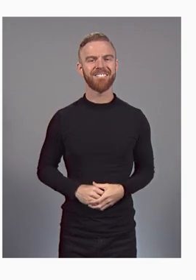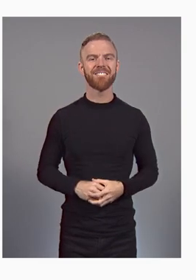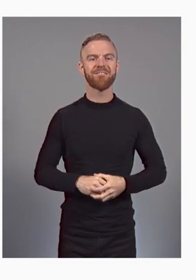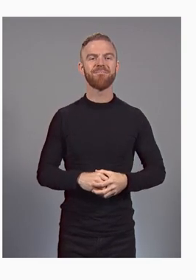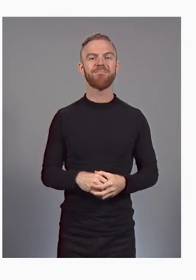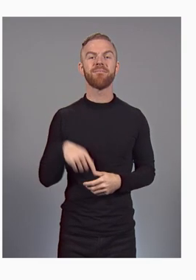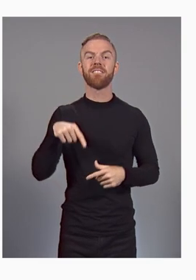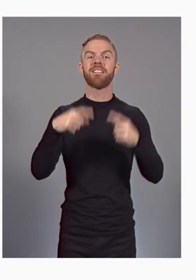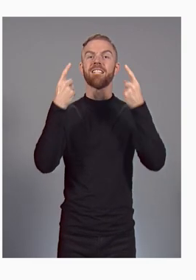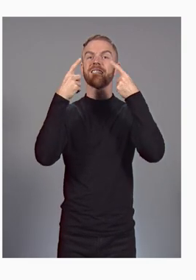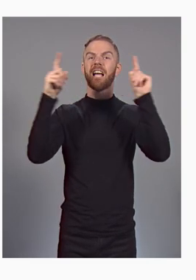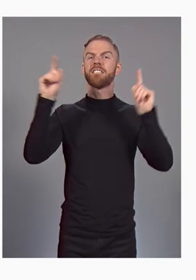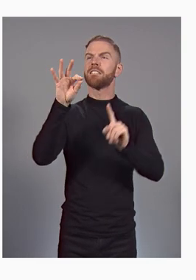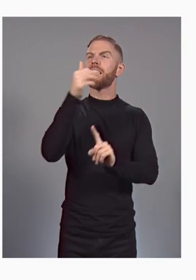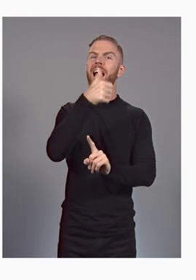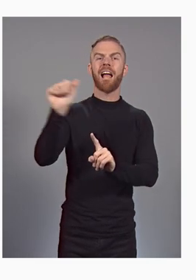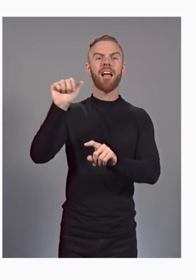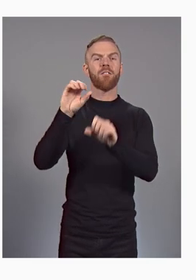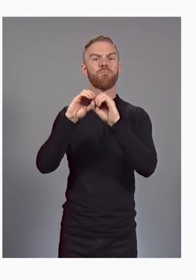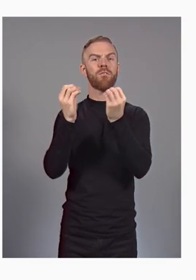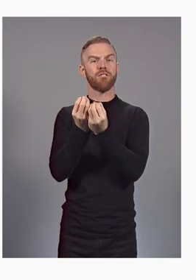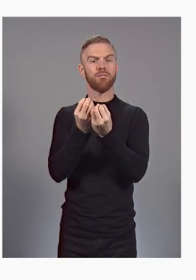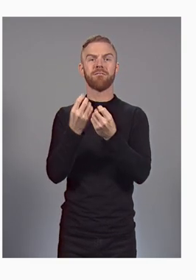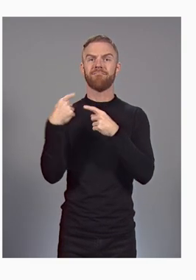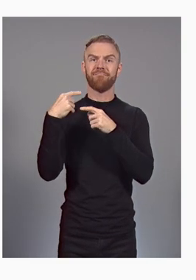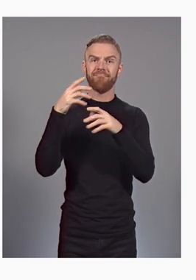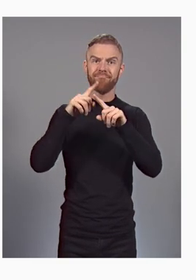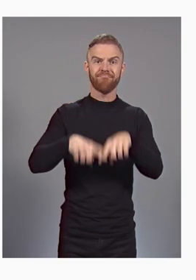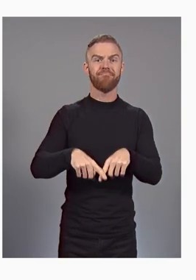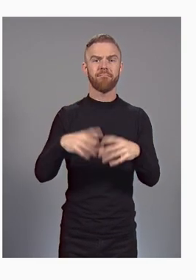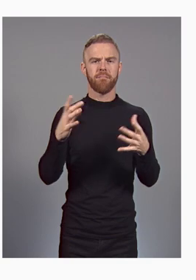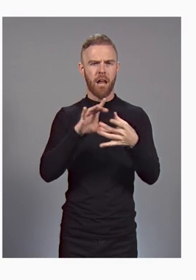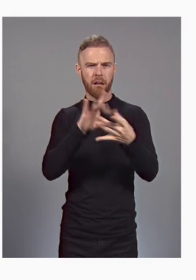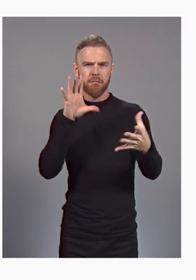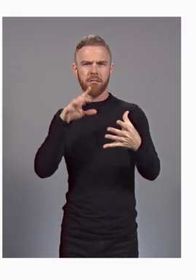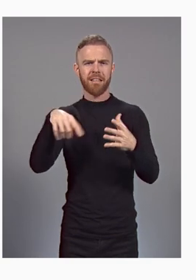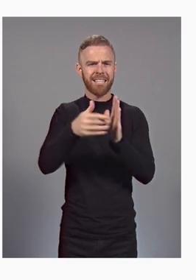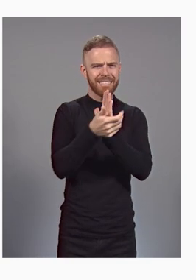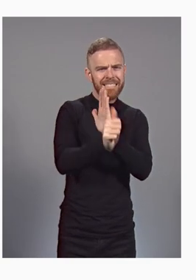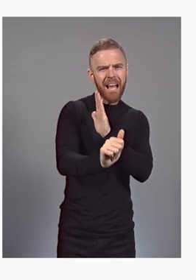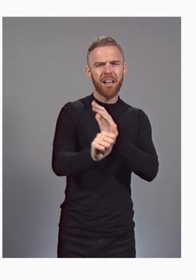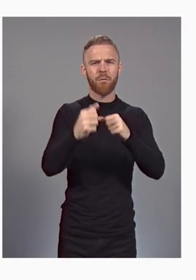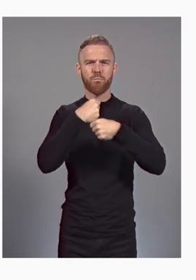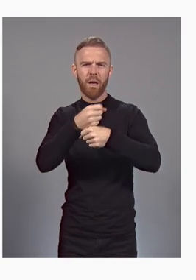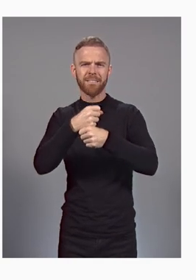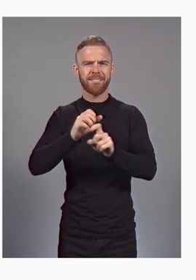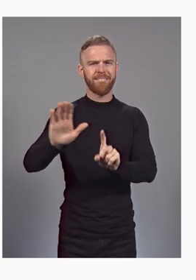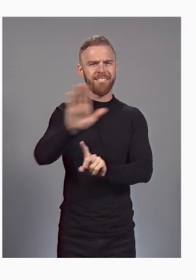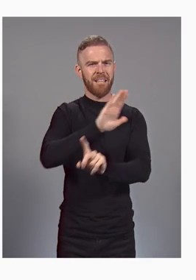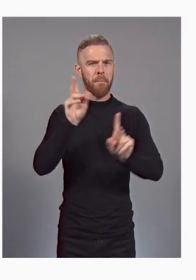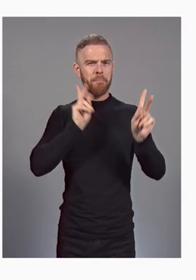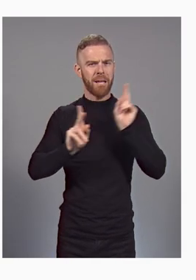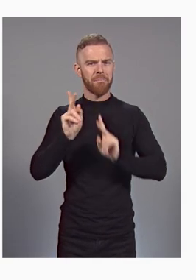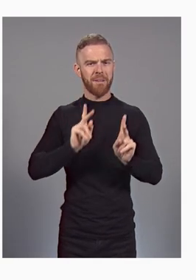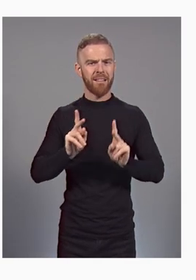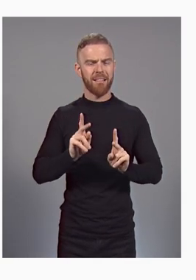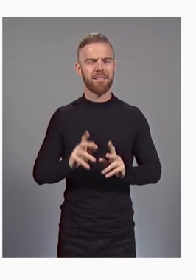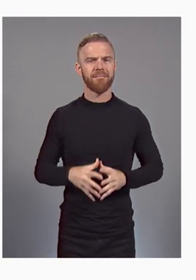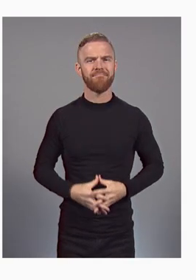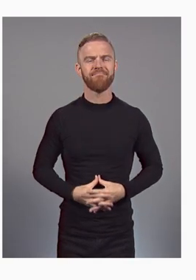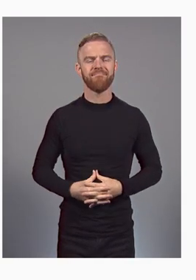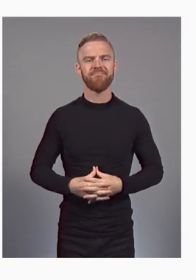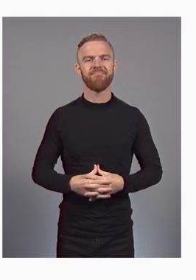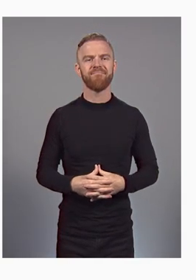hinges on unlocking the talent and productivity of its people. With hybrid work,